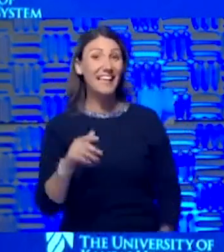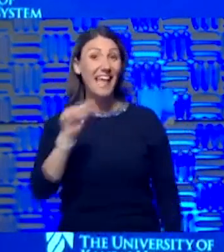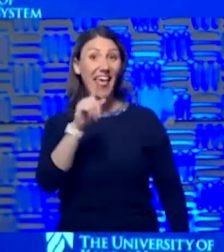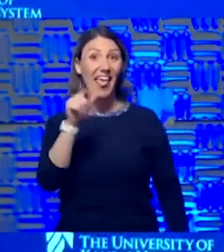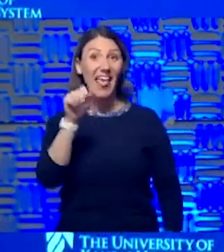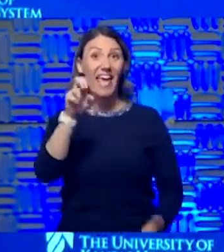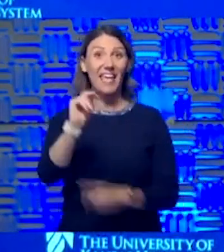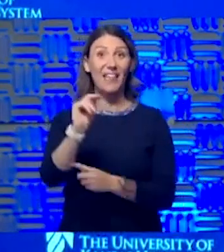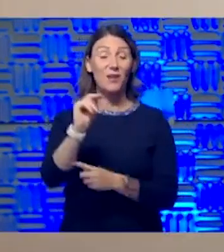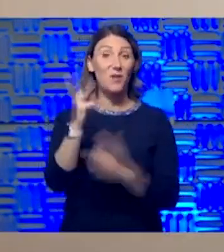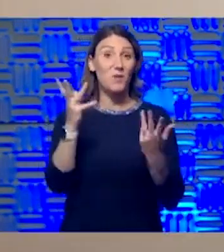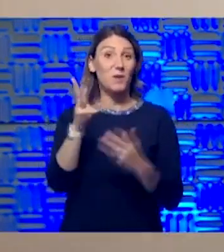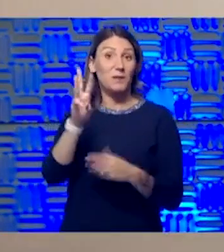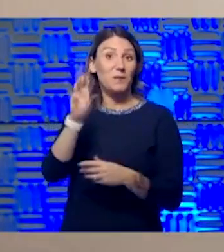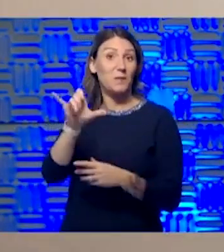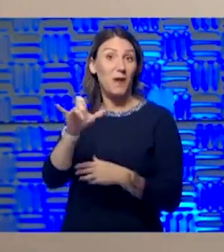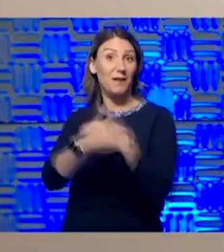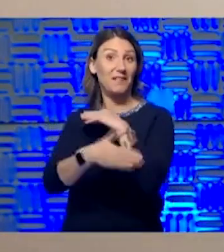What's Wyandotte County thinking?